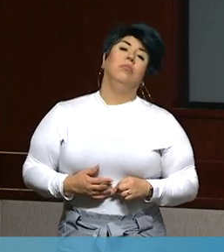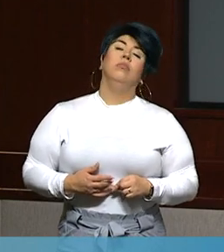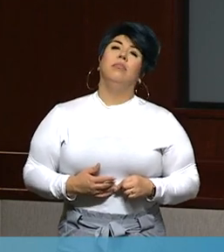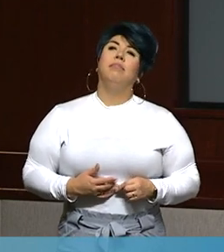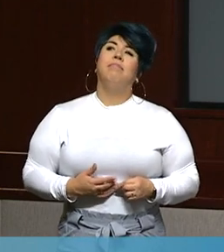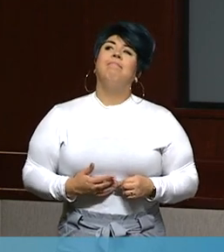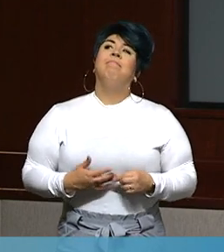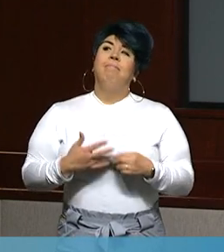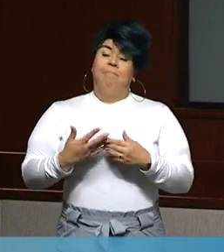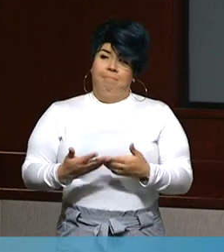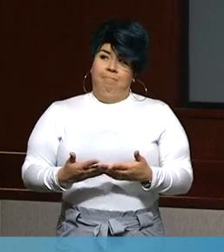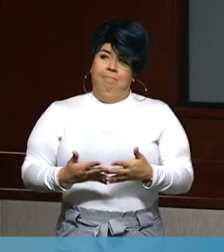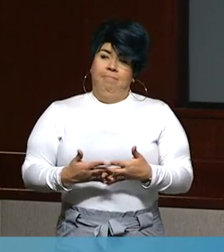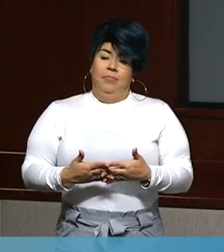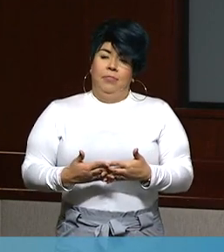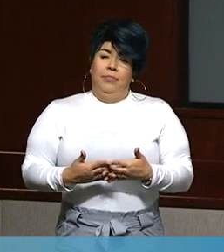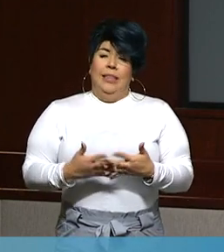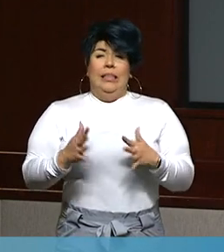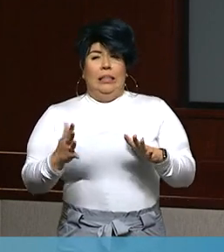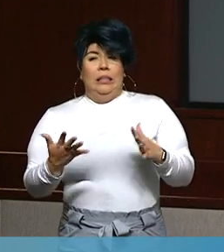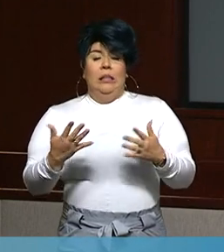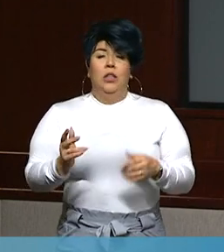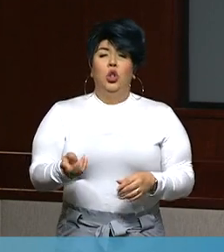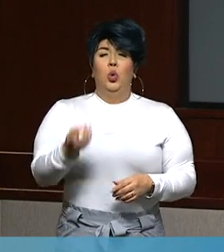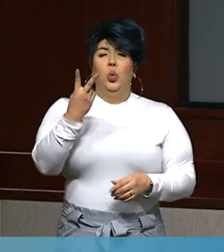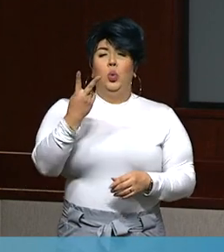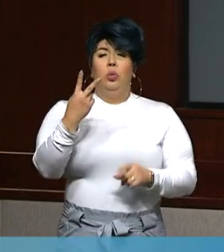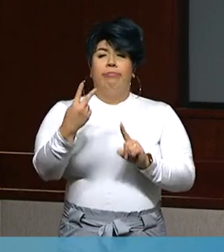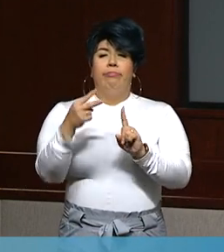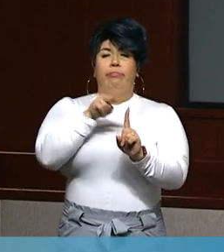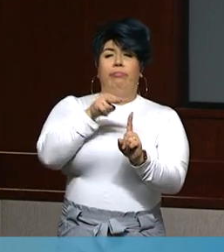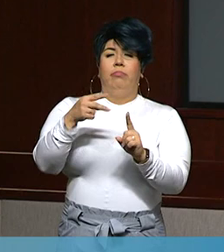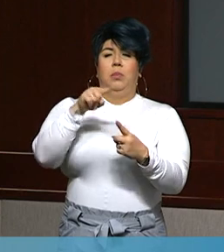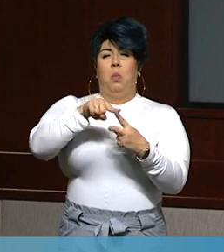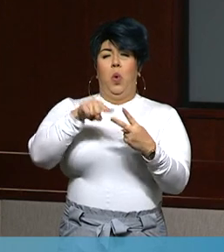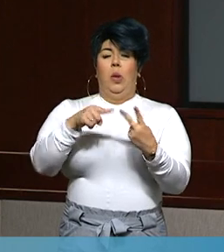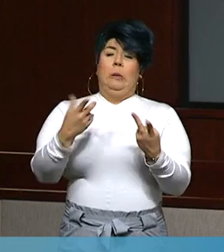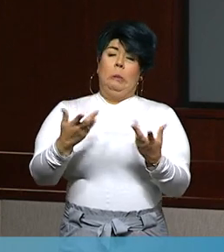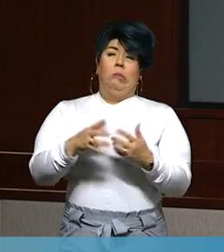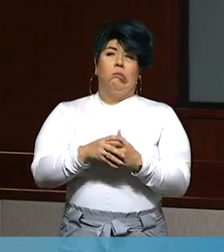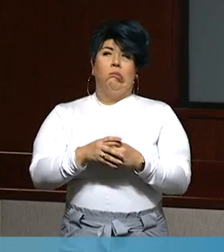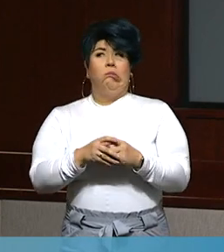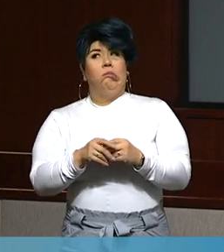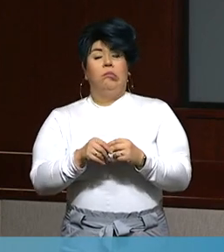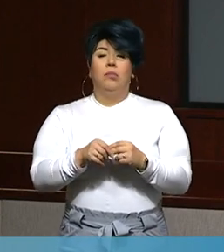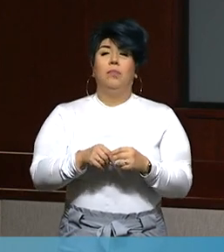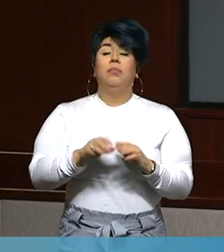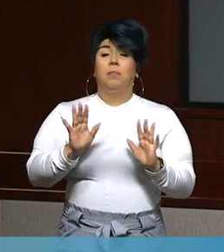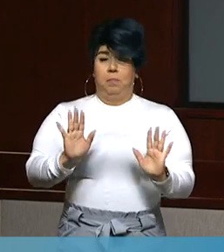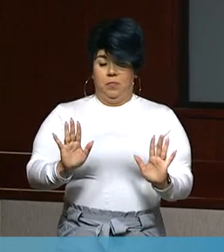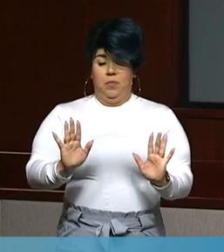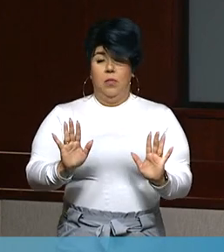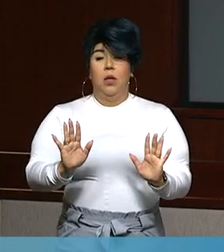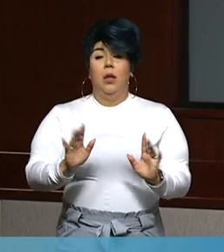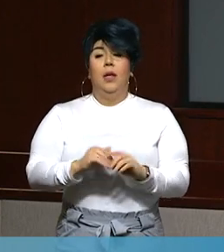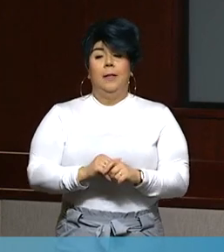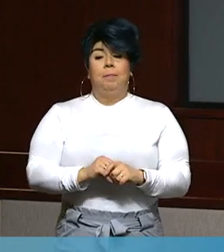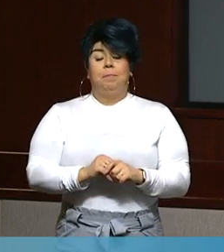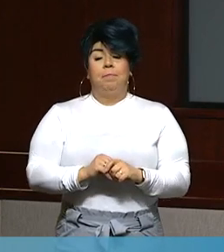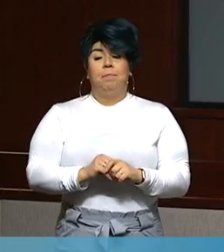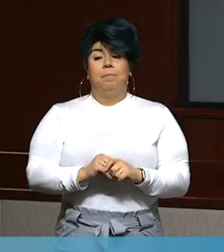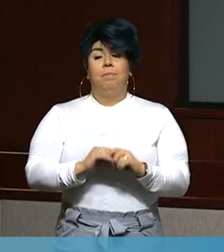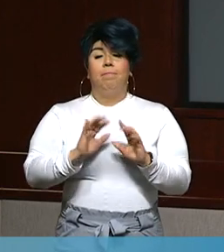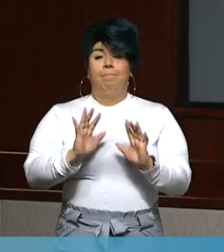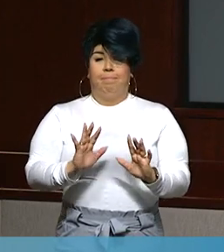So, excuse me, I think there's kind of two points here. One is we are very concerned about